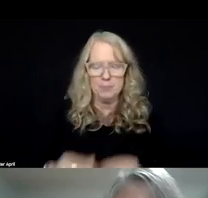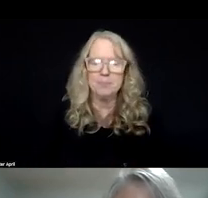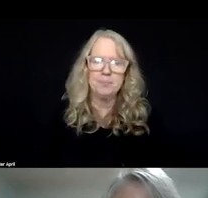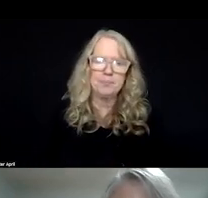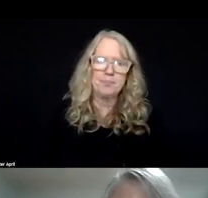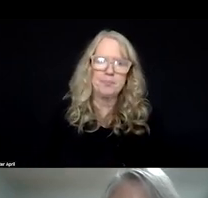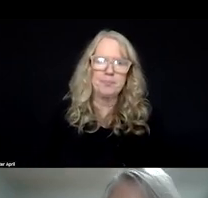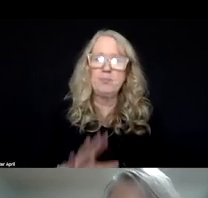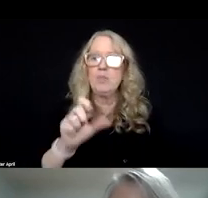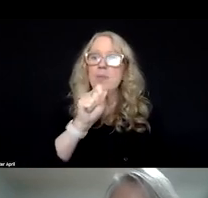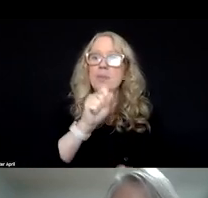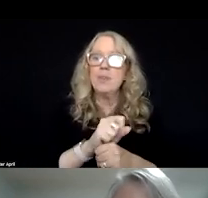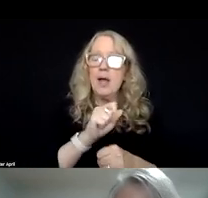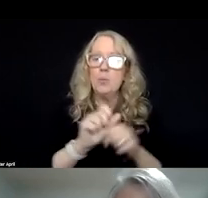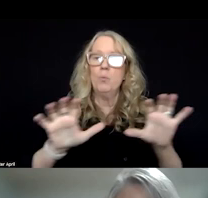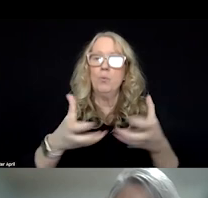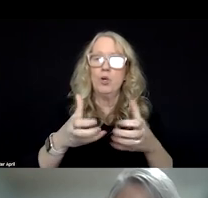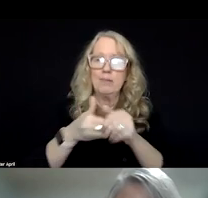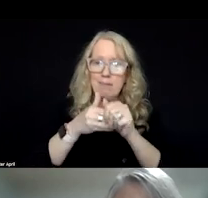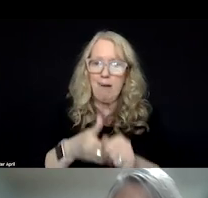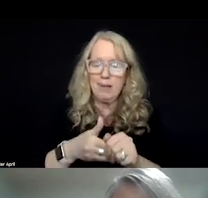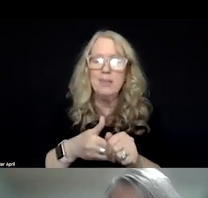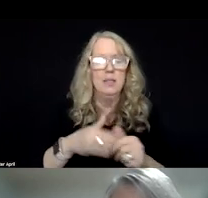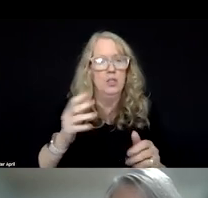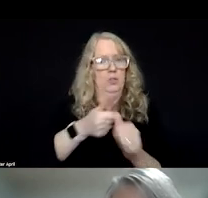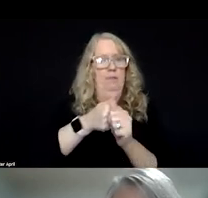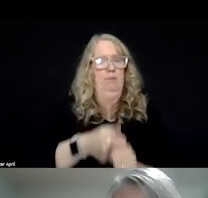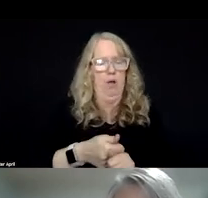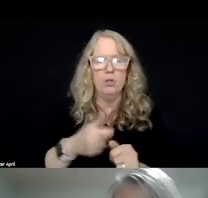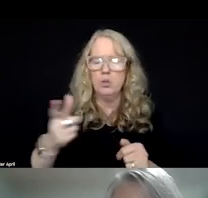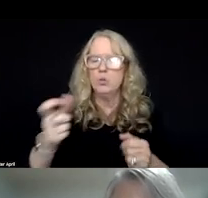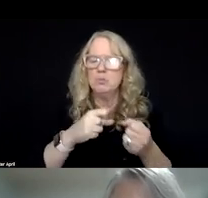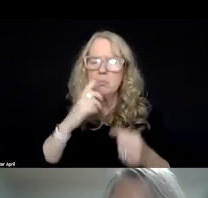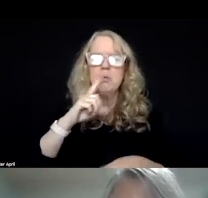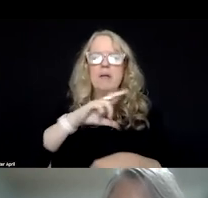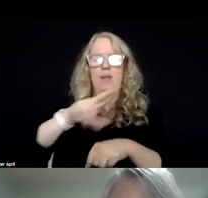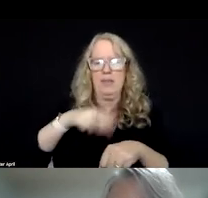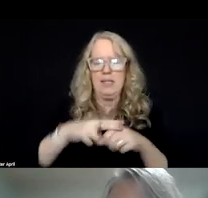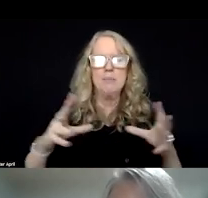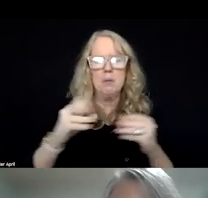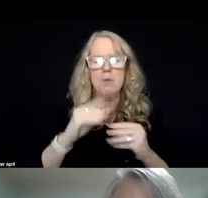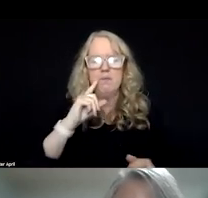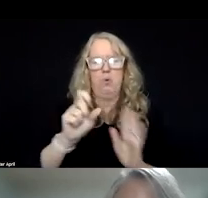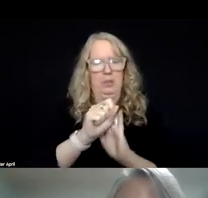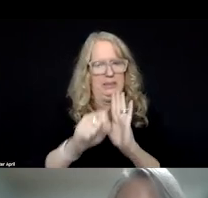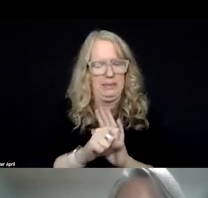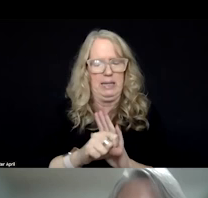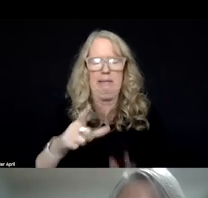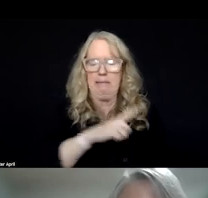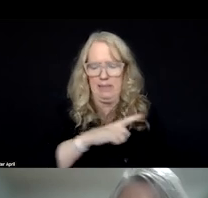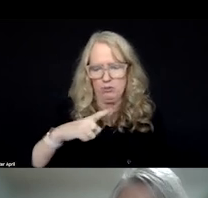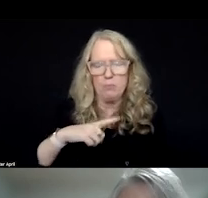this workforce guide, if you haven't seen it, is it follows a framework developed by the National Conference of State Legislators, really trying to